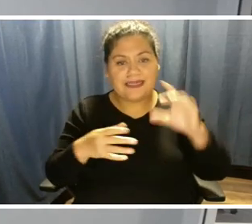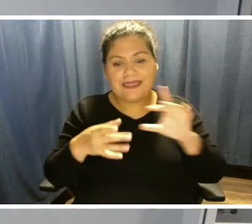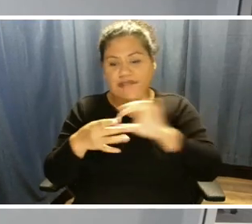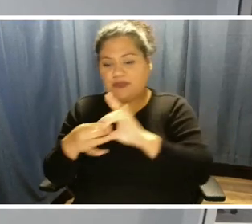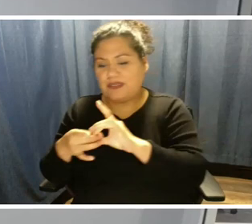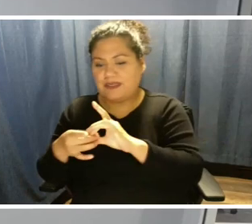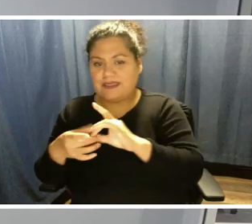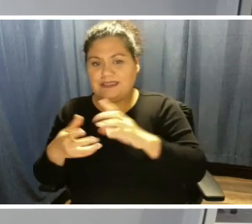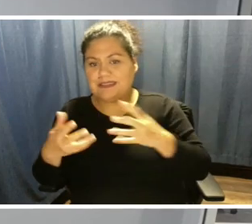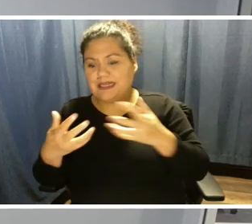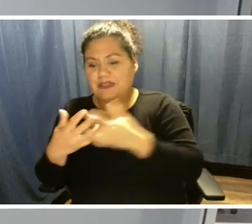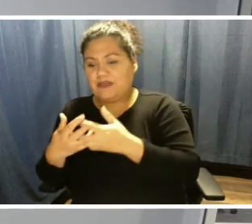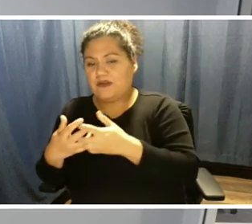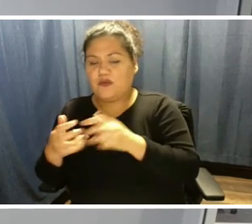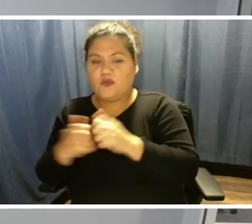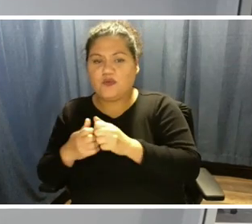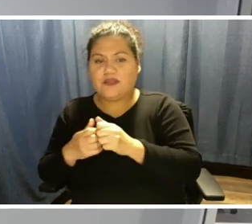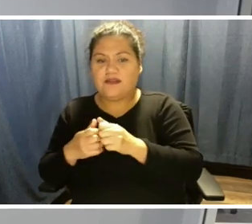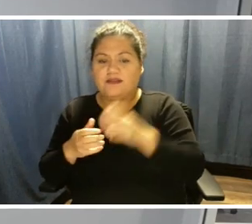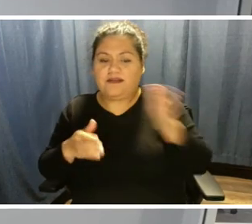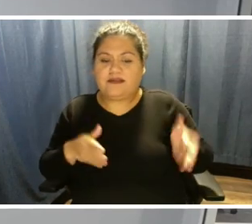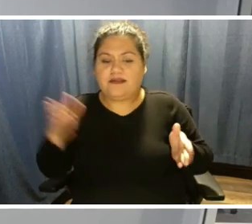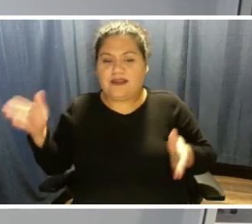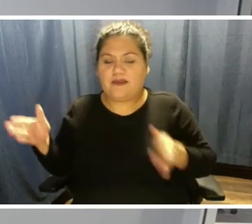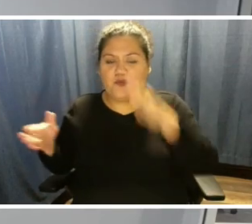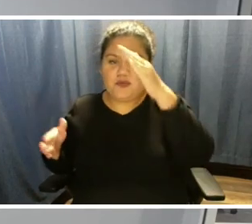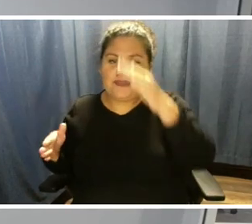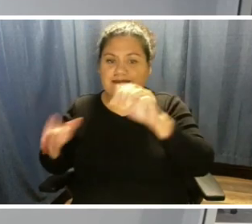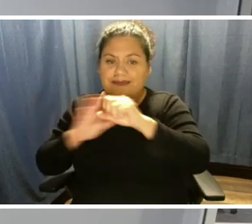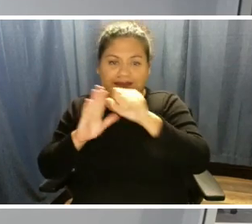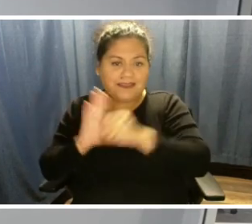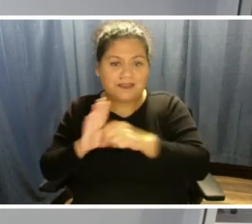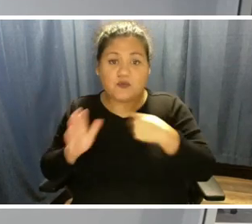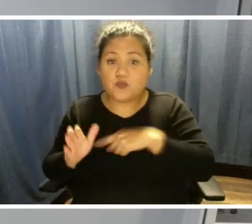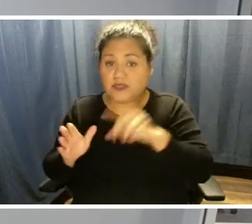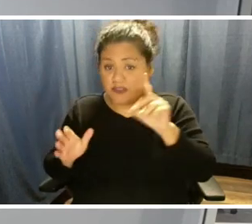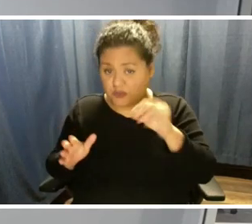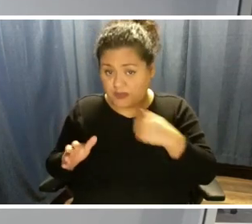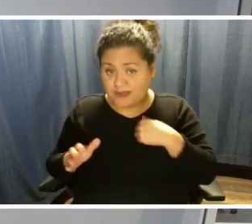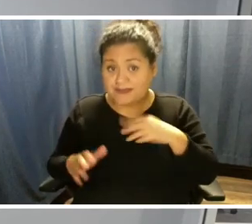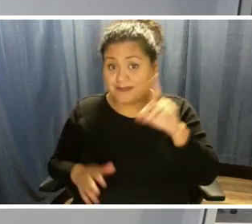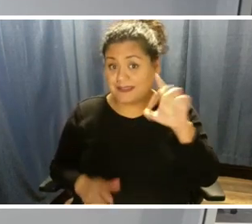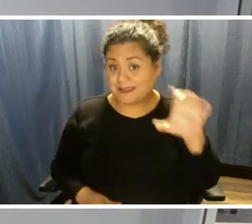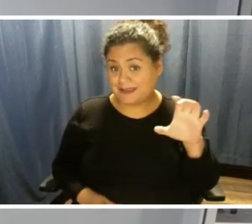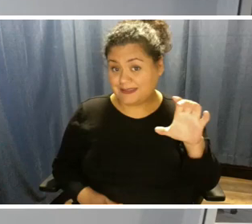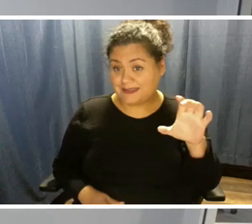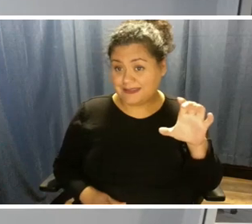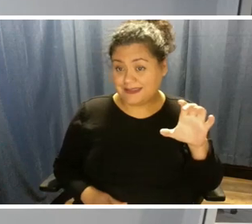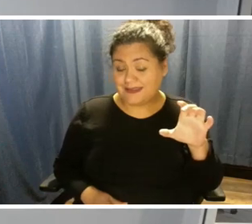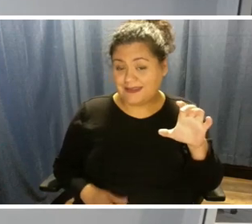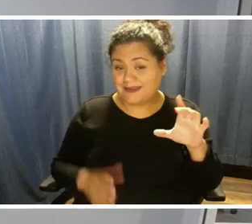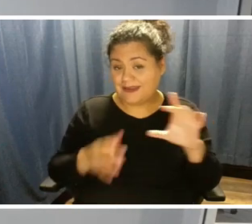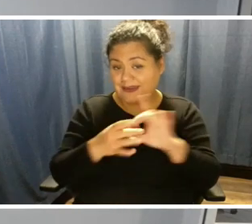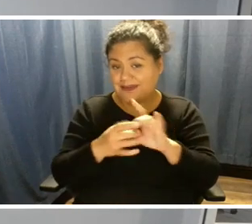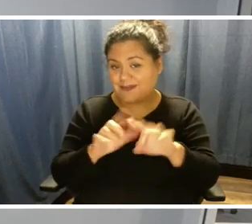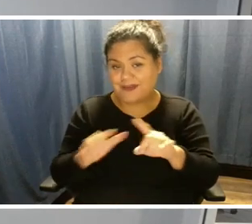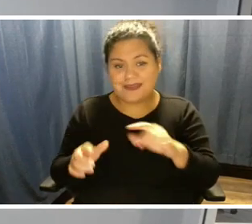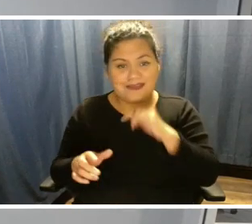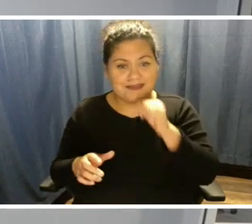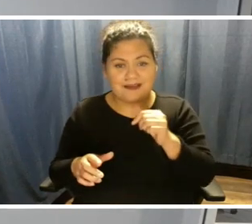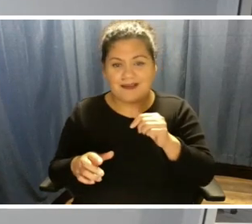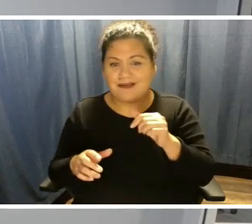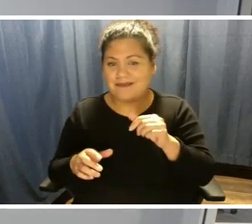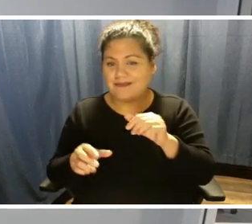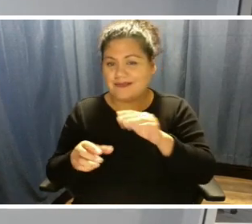the adjacent states. We do have some DC connections, but that's really not suitable for